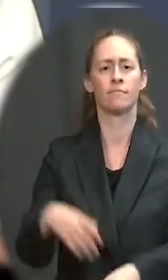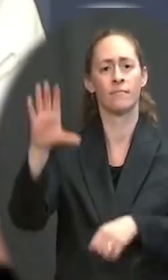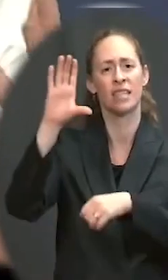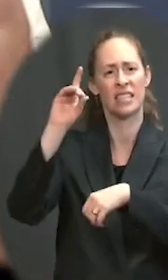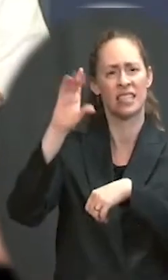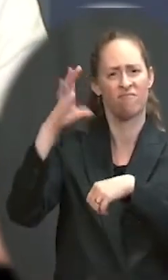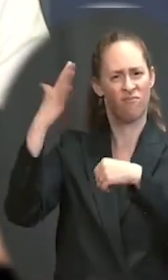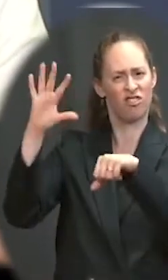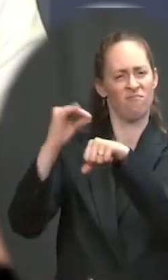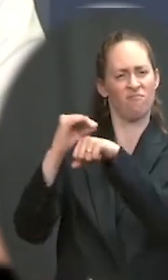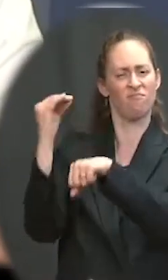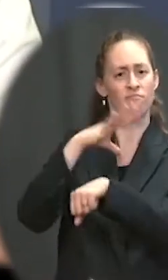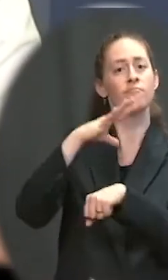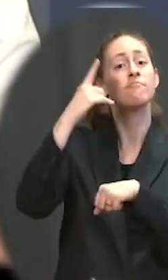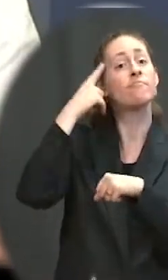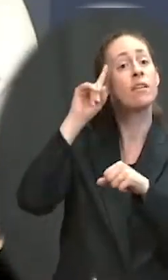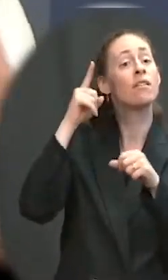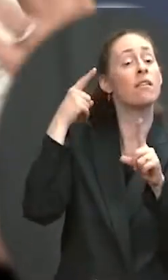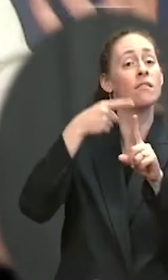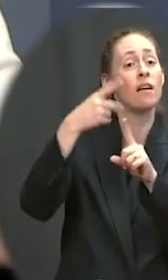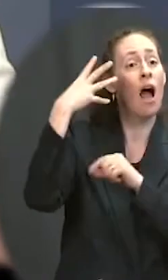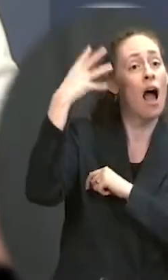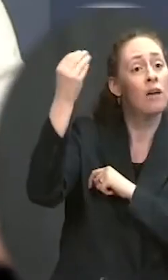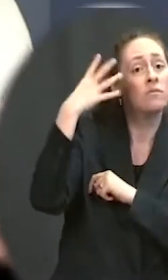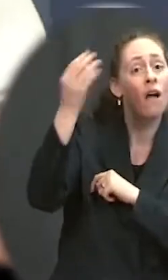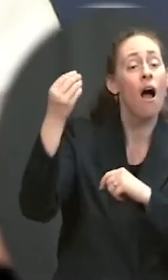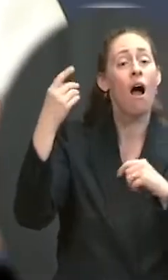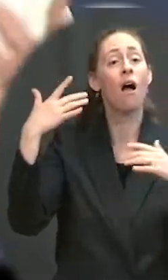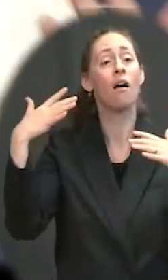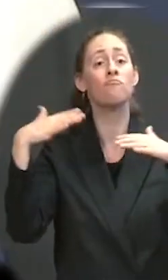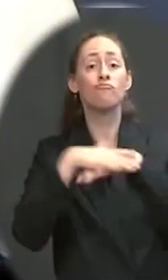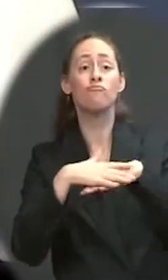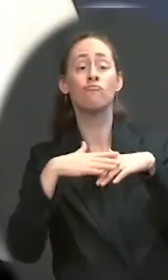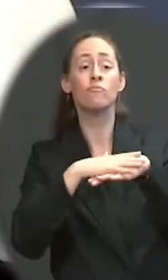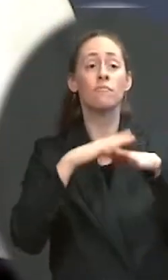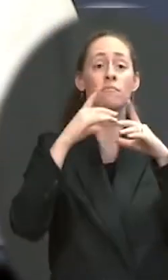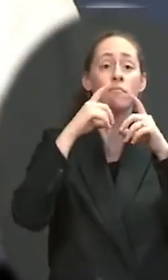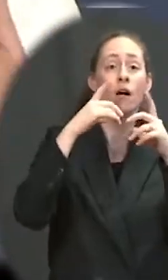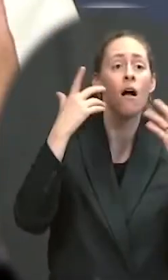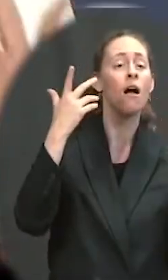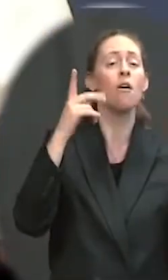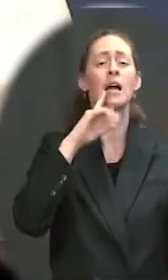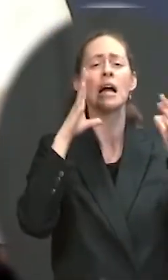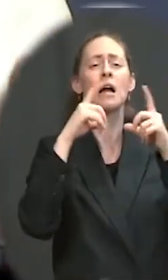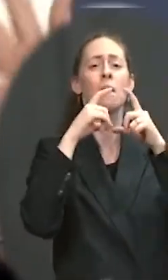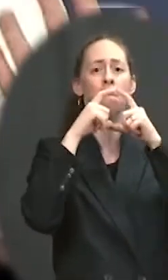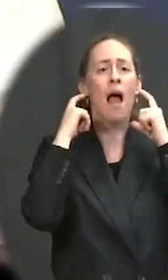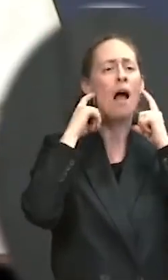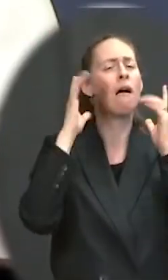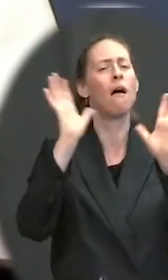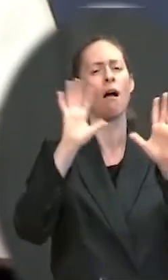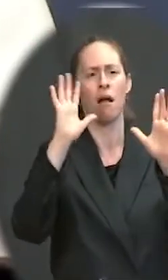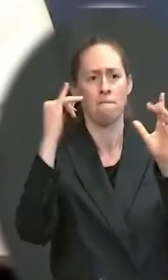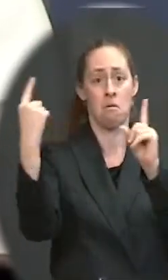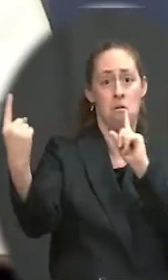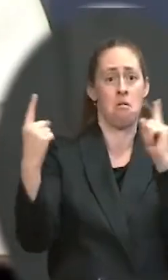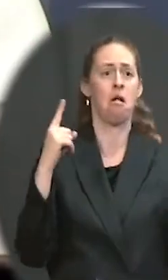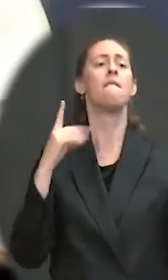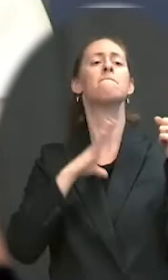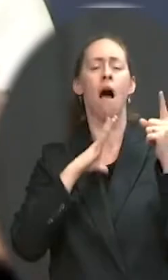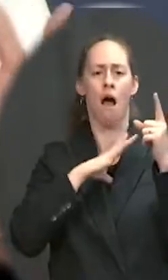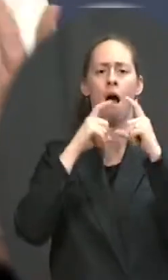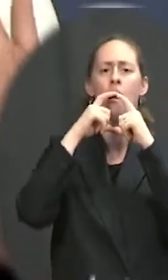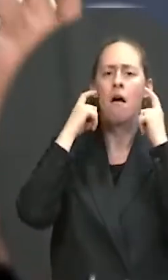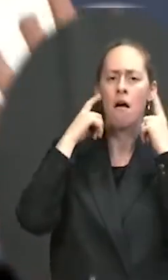you cannot — you should not wear a mask. If you are outside and you're not in a crowd and you're vaccinated, you don't need to wear a